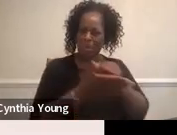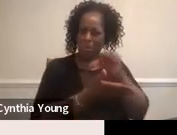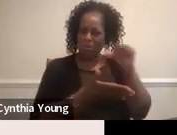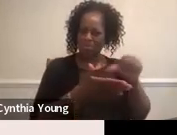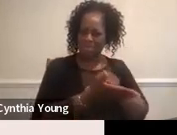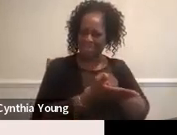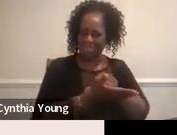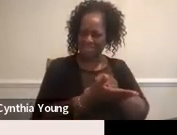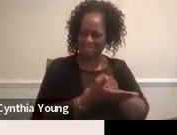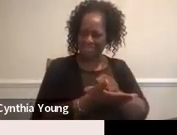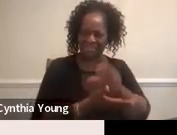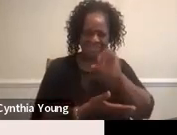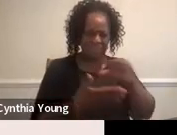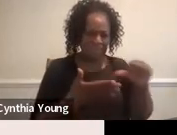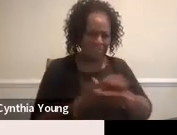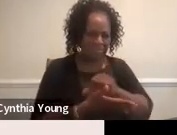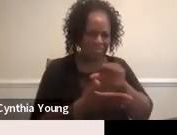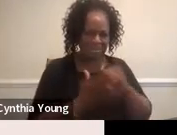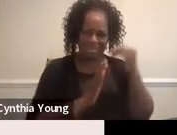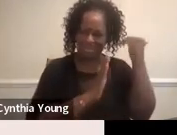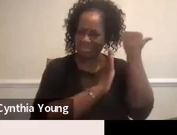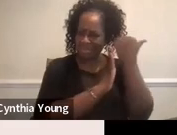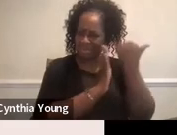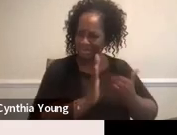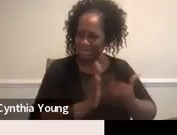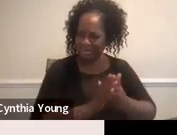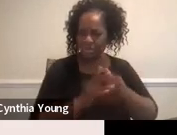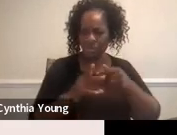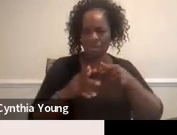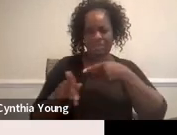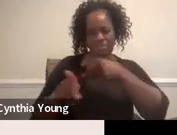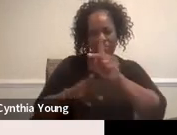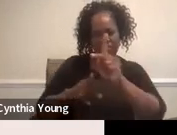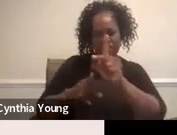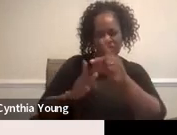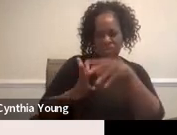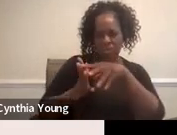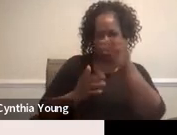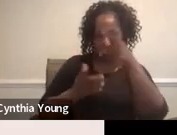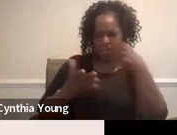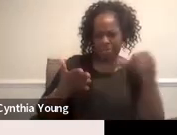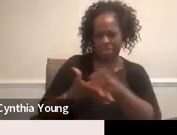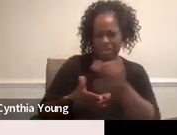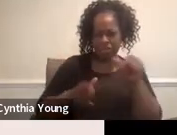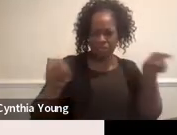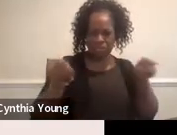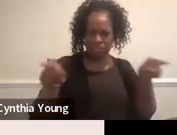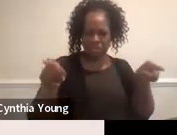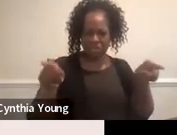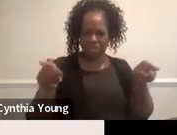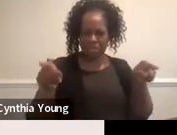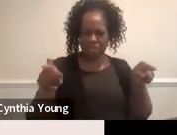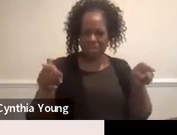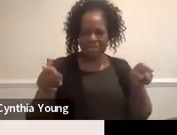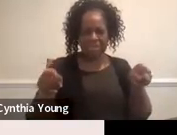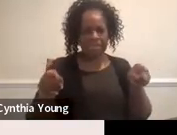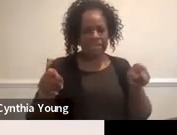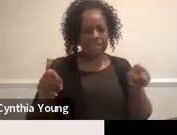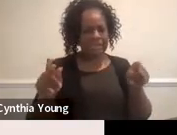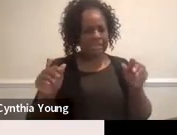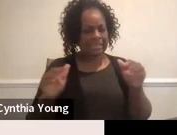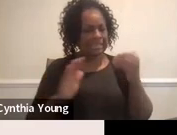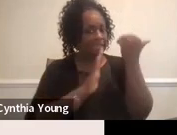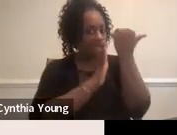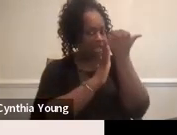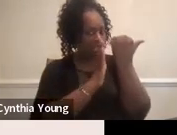going to the old page? Is it just a list or is it the professional learning page? Um, it is a